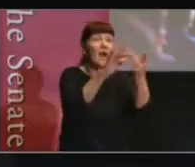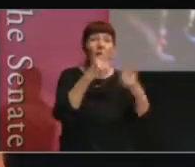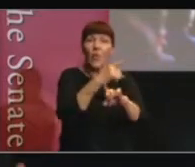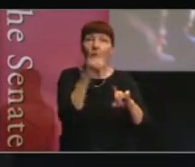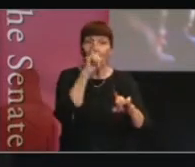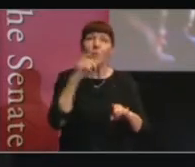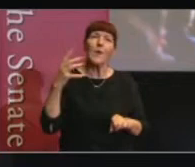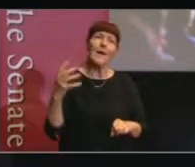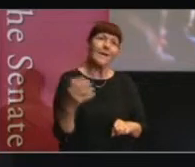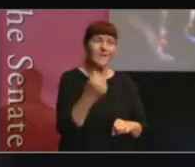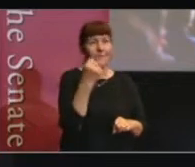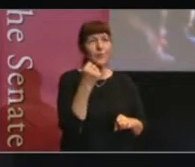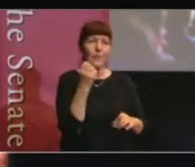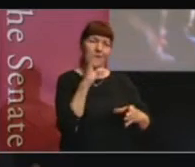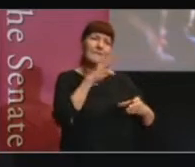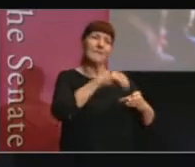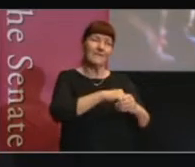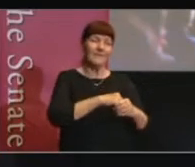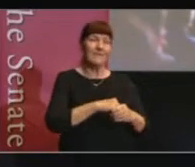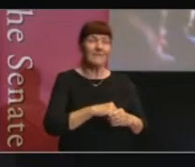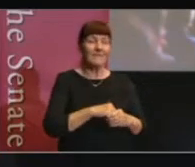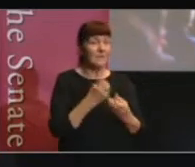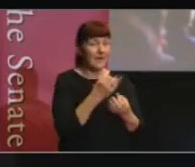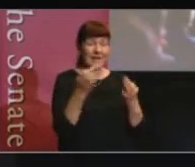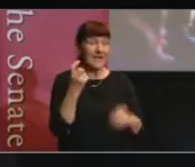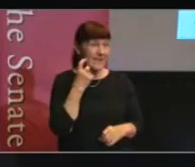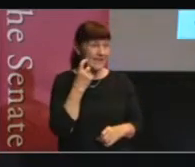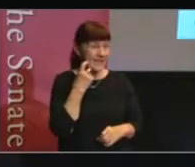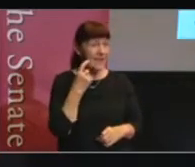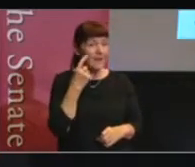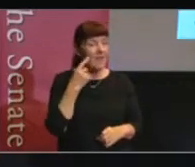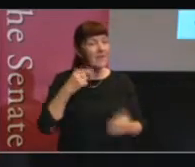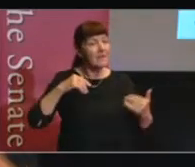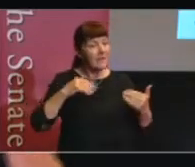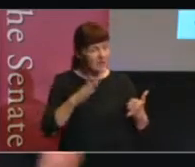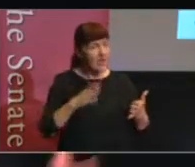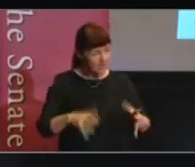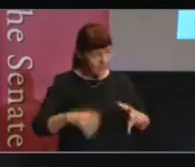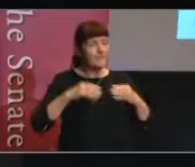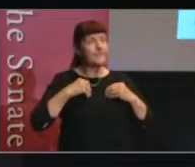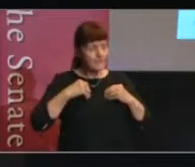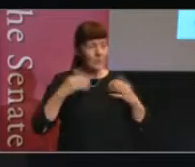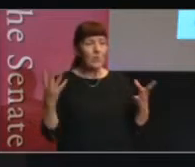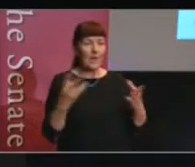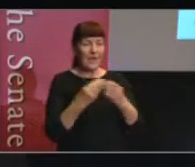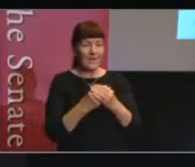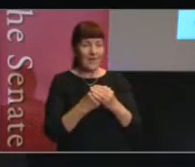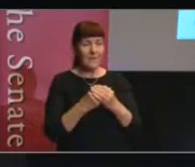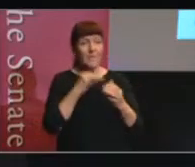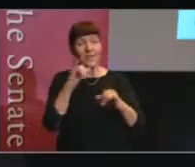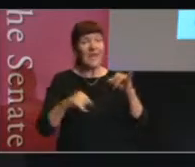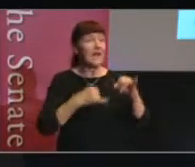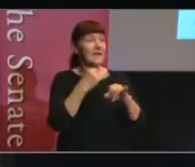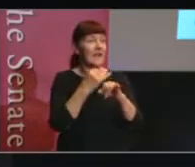none of this is easy, but it's a challenge I think we should embrace together. And the International Parliamentary Engagement